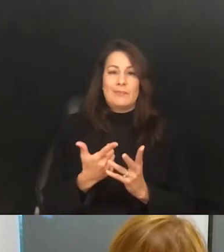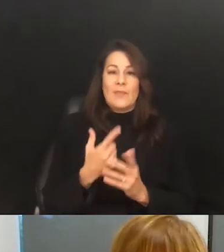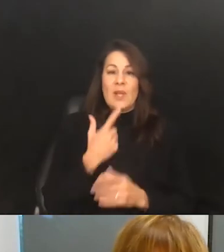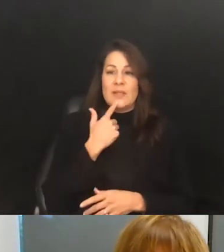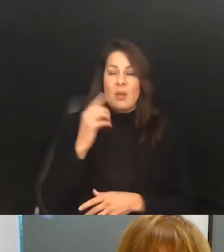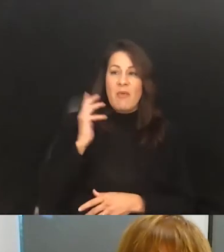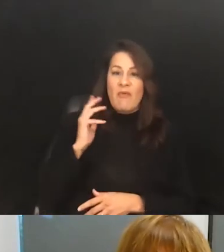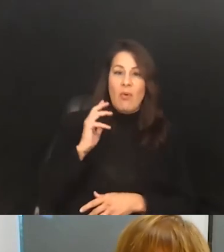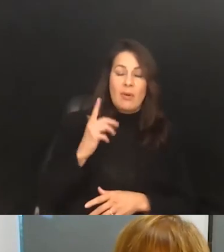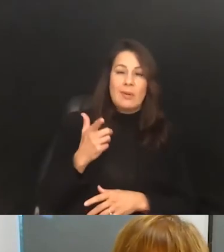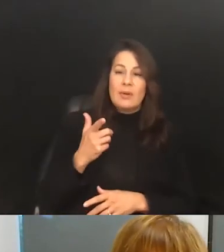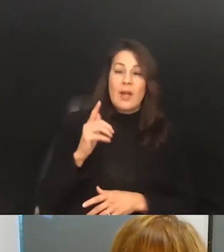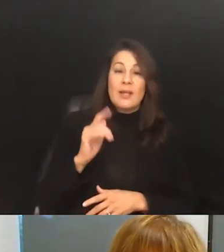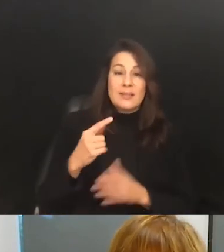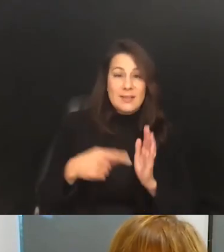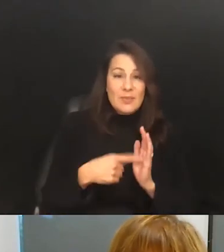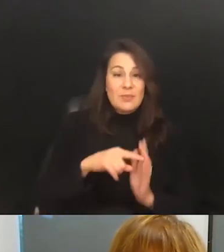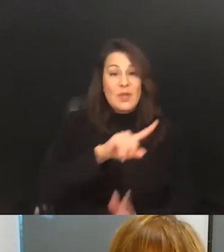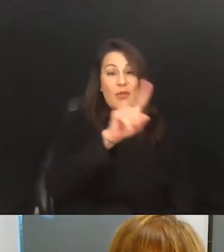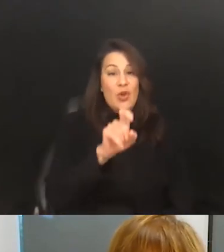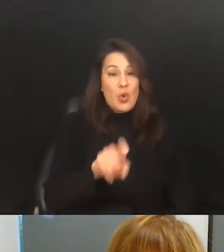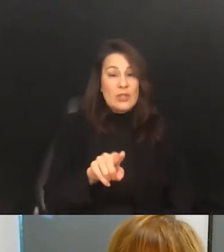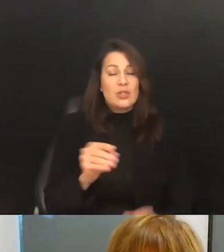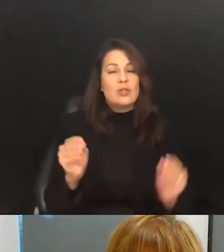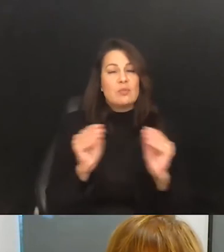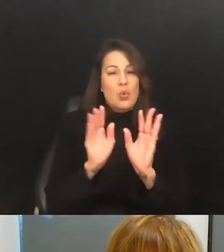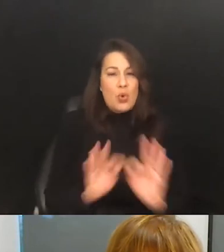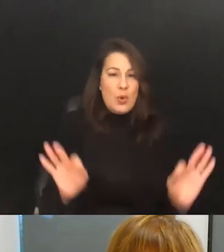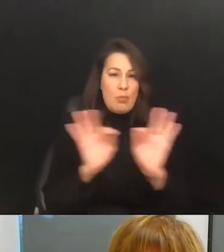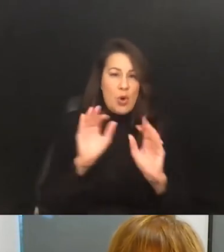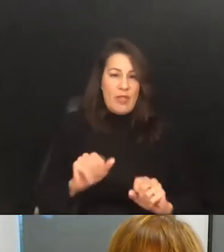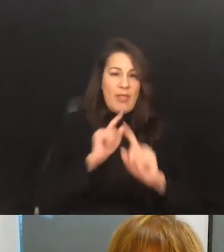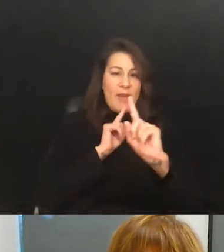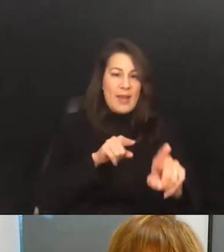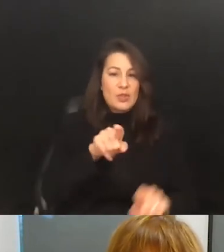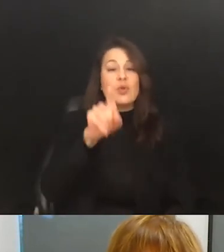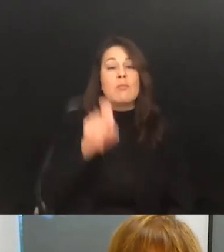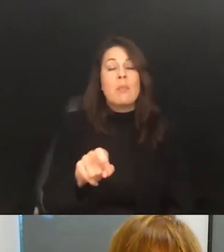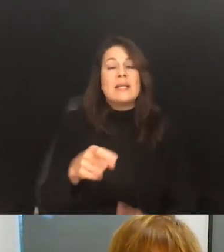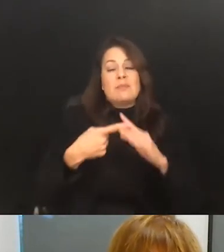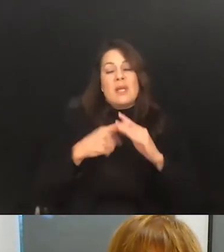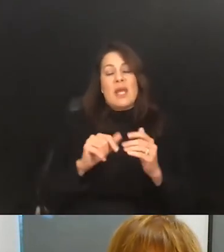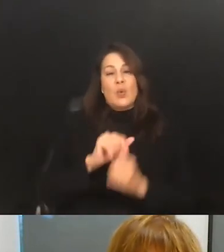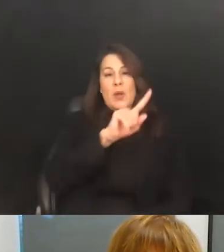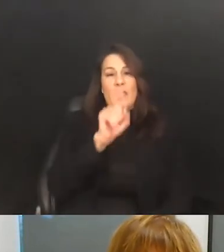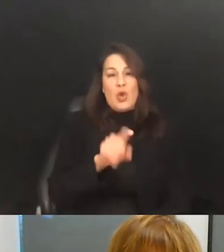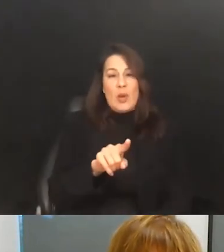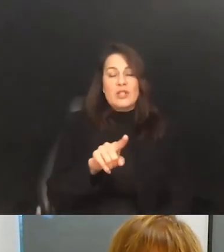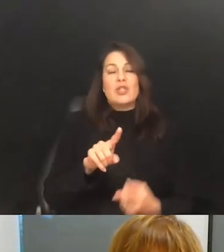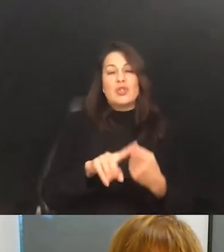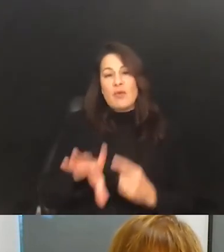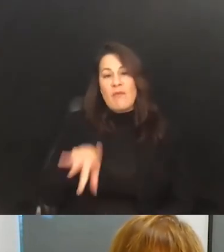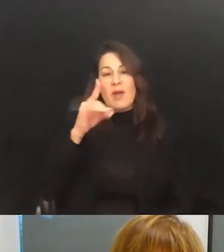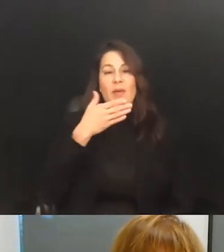question is often more important than the answer. And you have to begin with the question in order to find the best